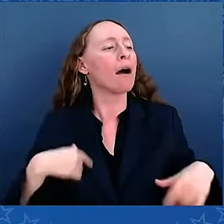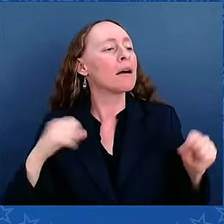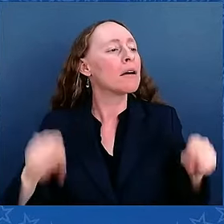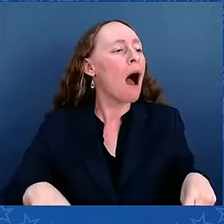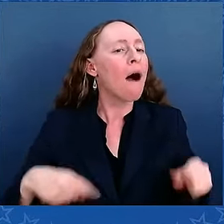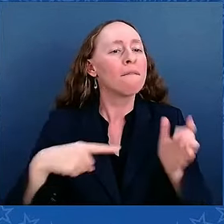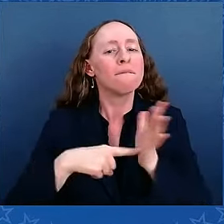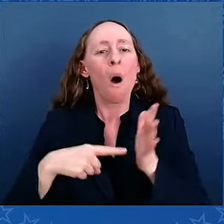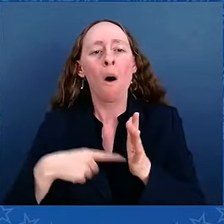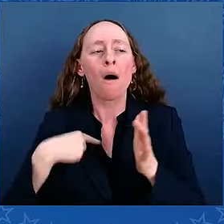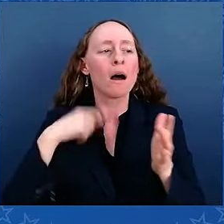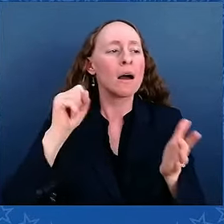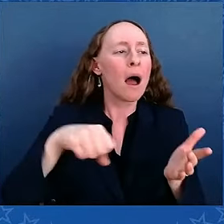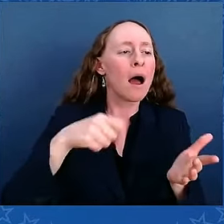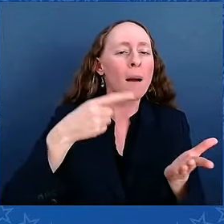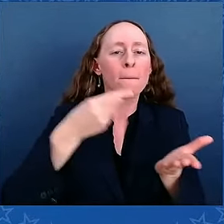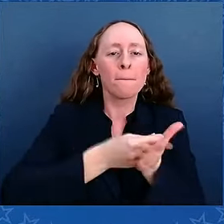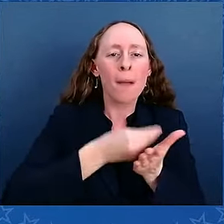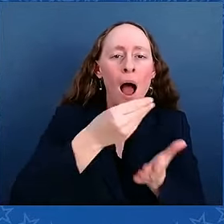stock market that we have.